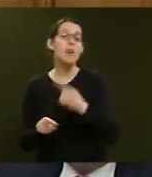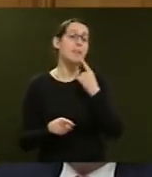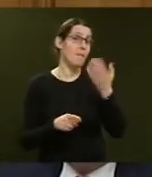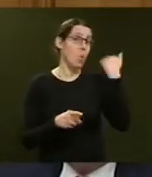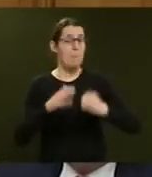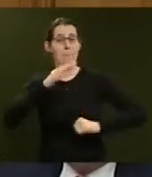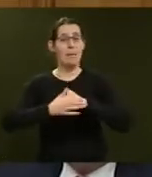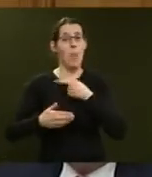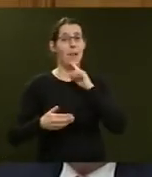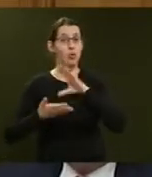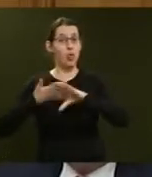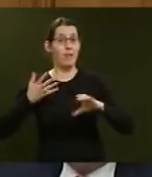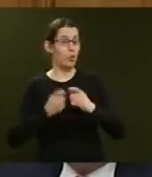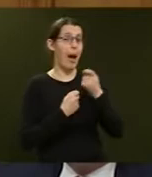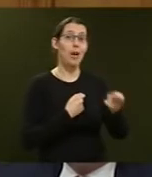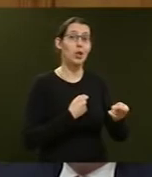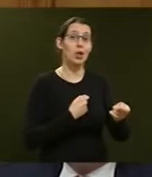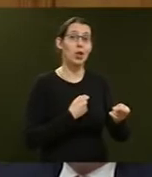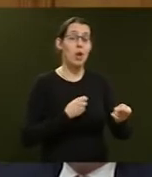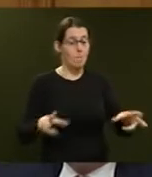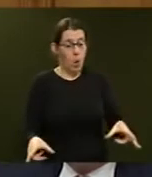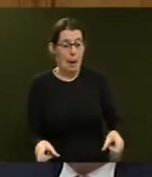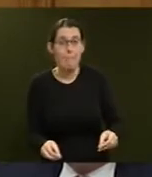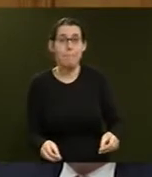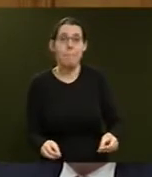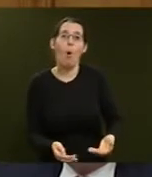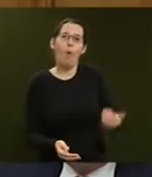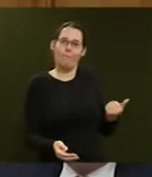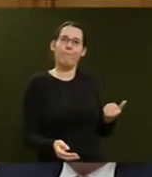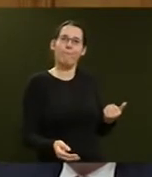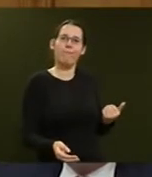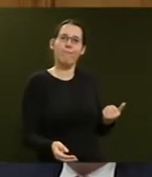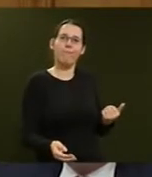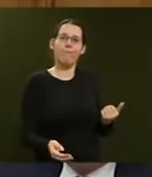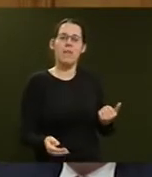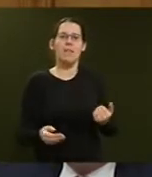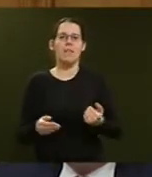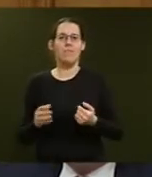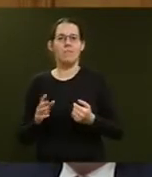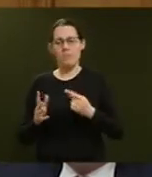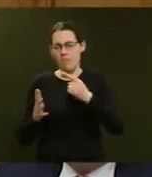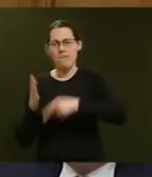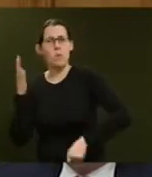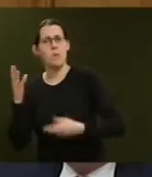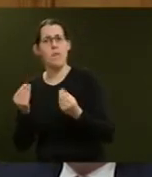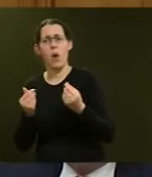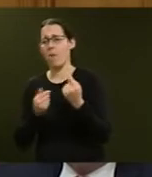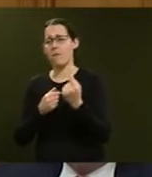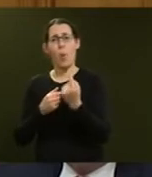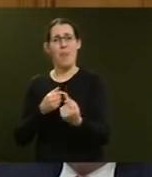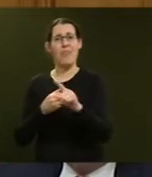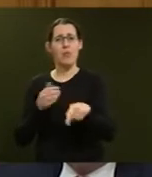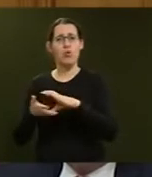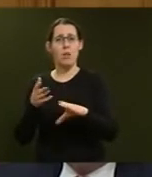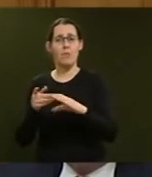$100 charged for the removal of a wheel-clamp. Infrancement fees of $1,000 for an individual and